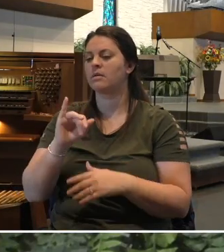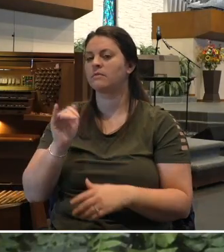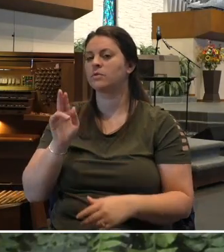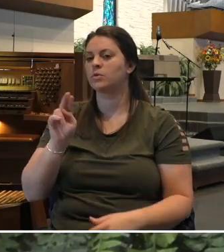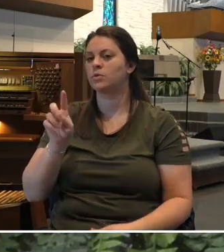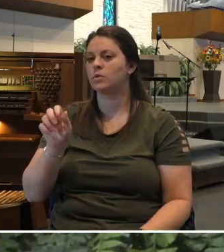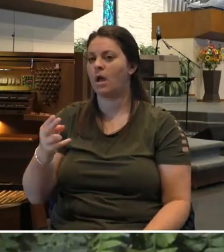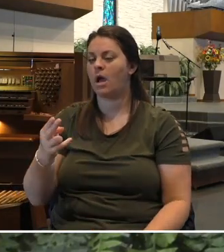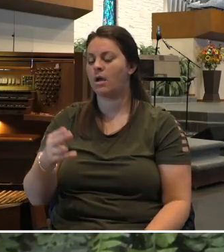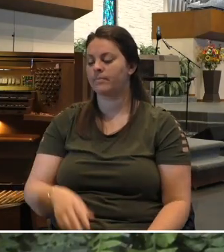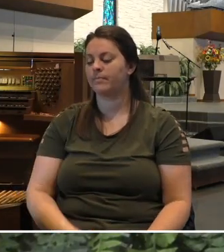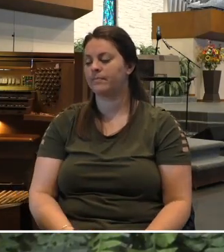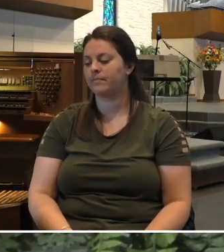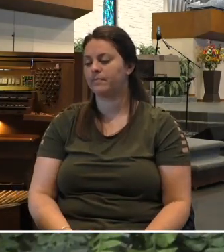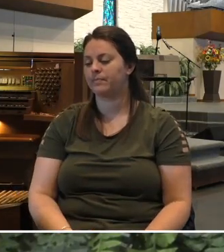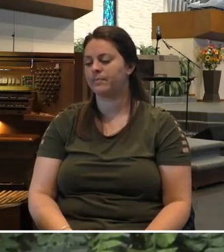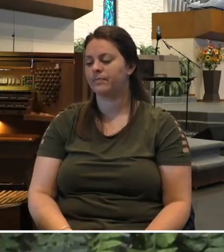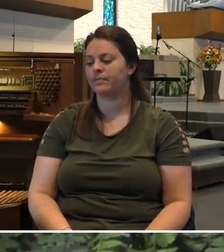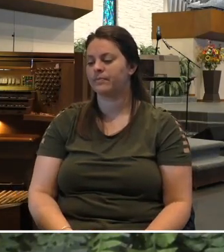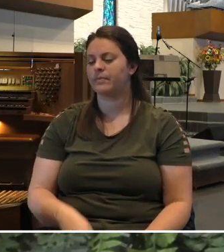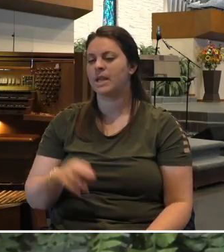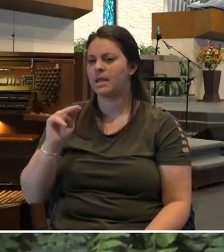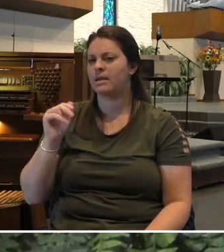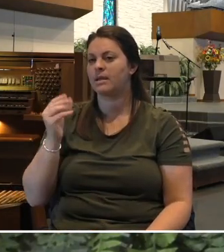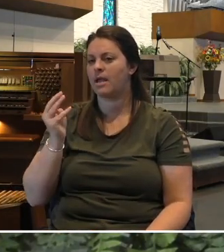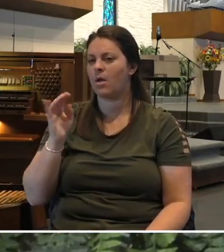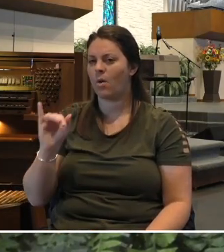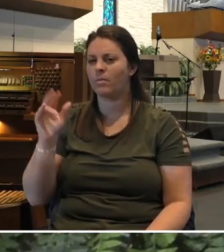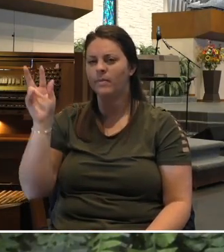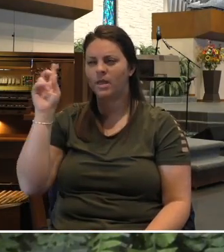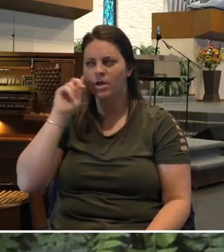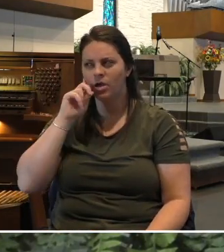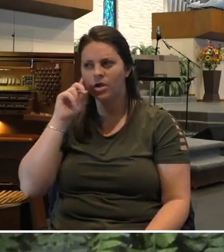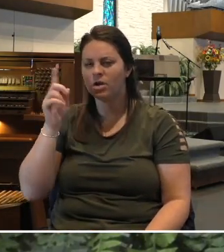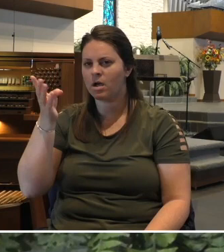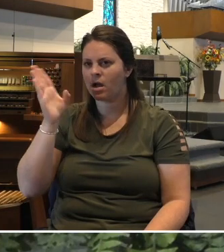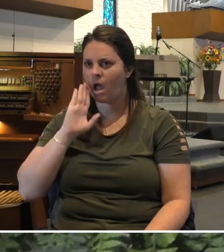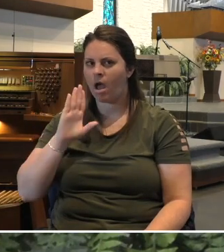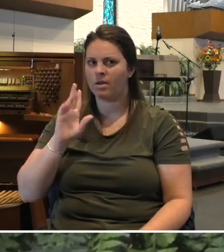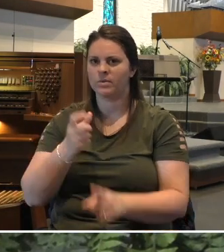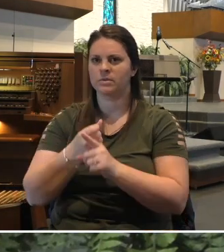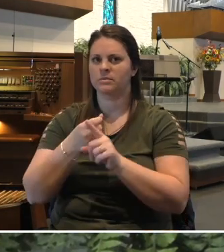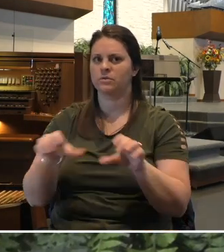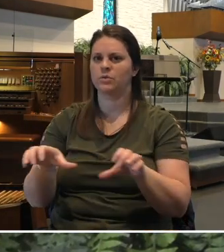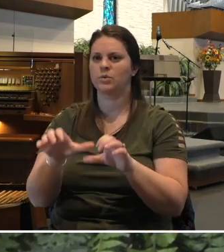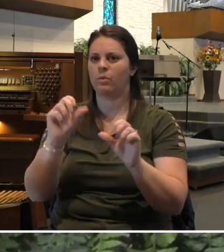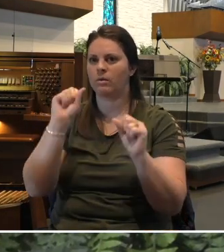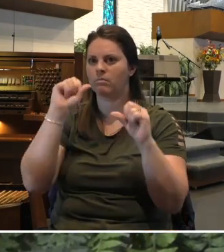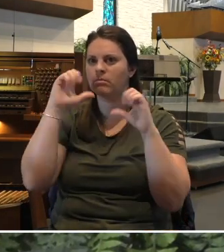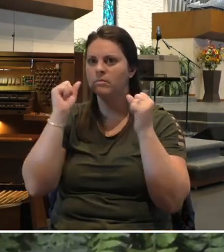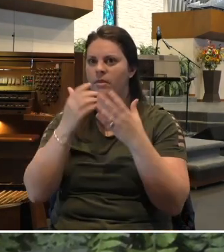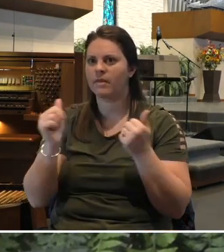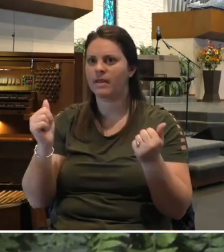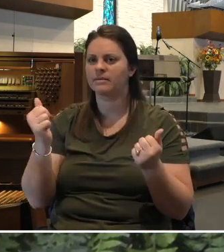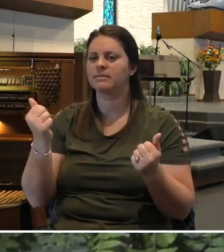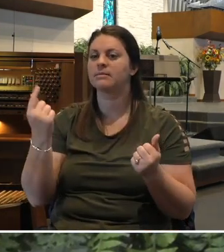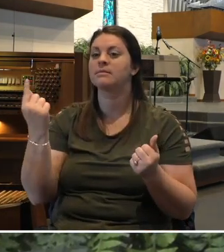Naomi heard that God was doing remarkable things somewhere, elsewhere,